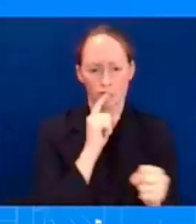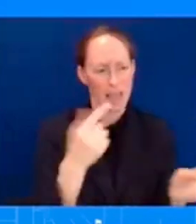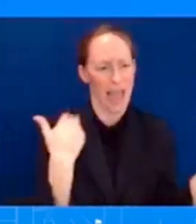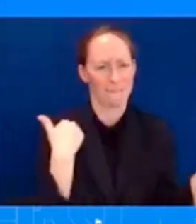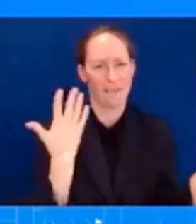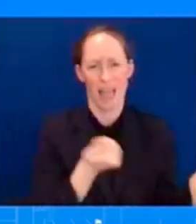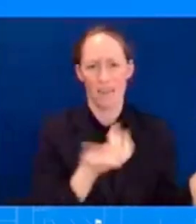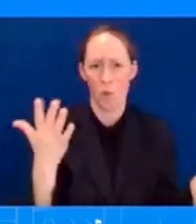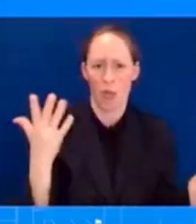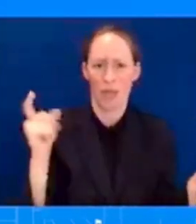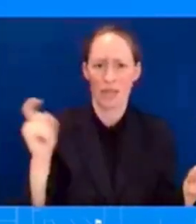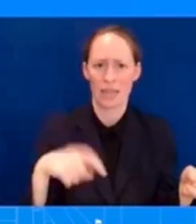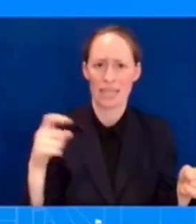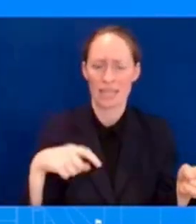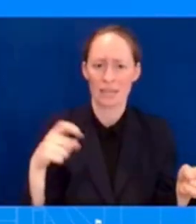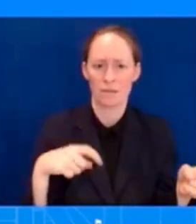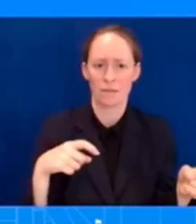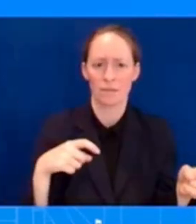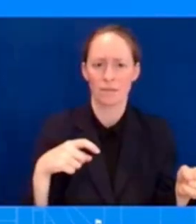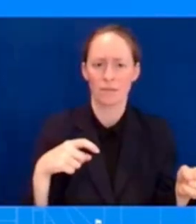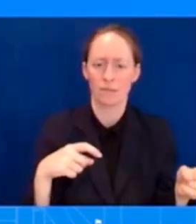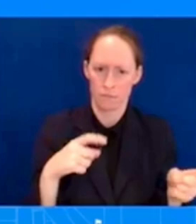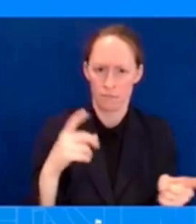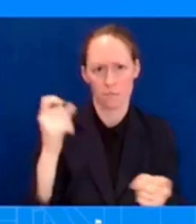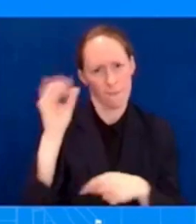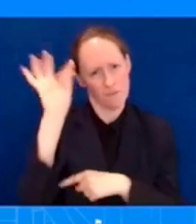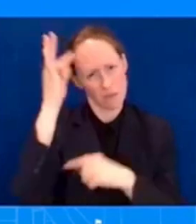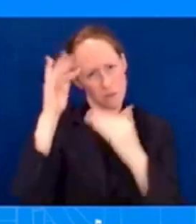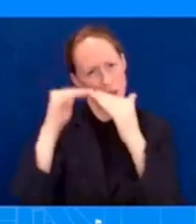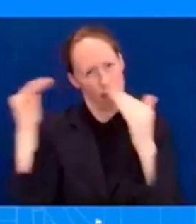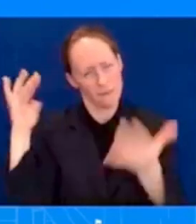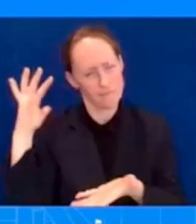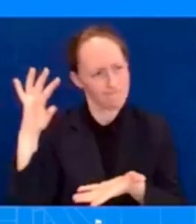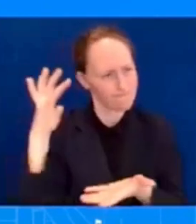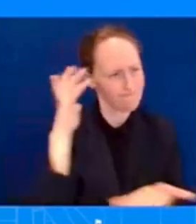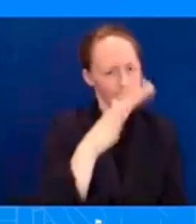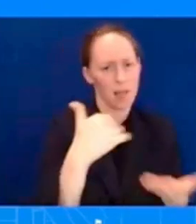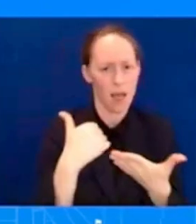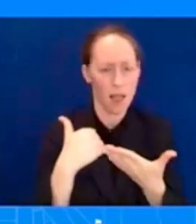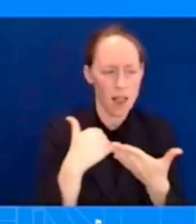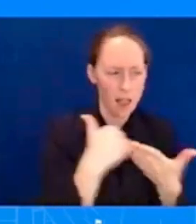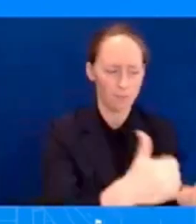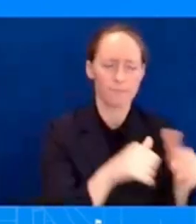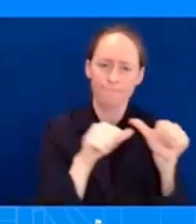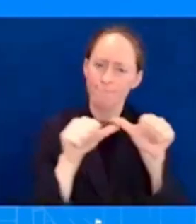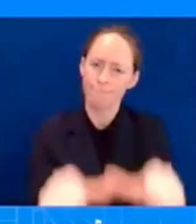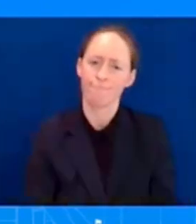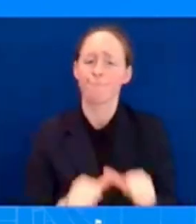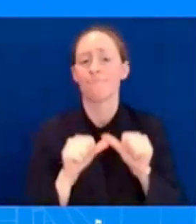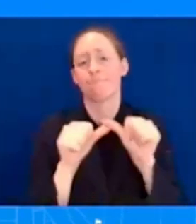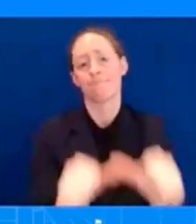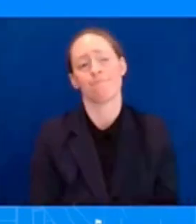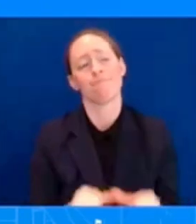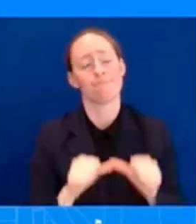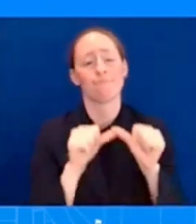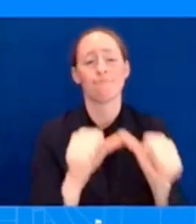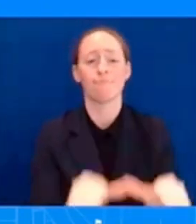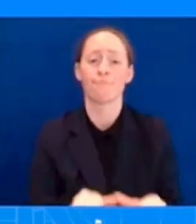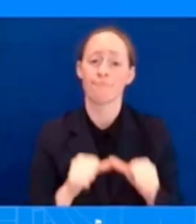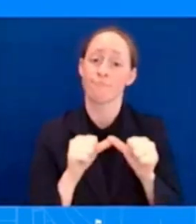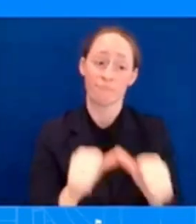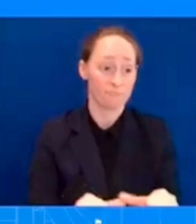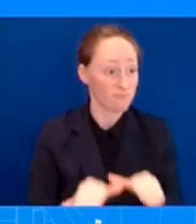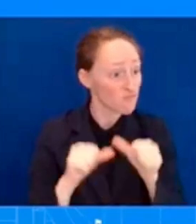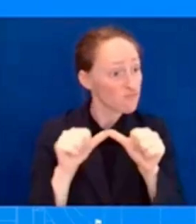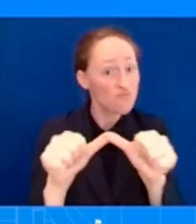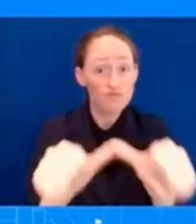is deeply concerned and is going to continue to be there for the people of Maui, the government of Hawaii, for as long as it takes. And that is his commitment.